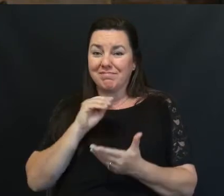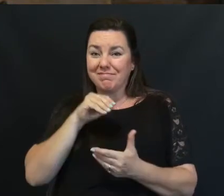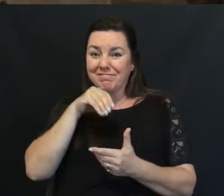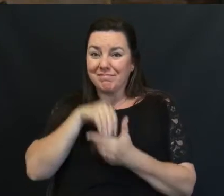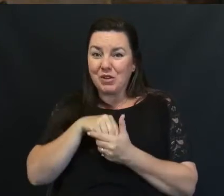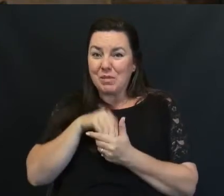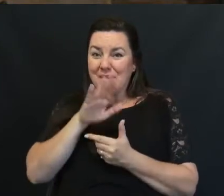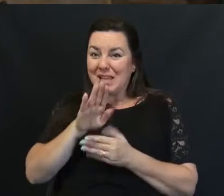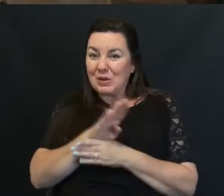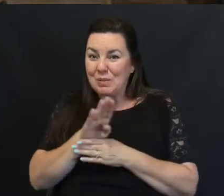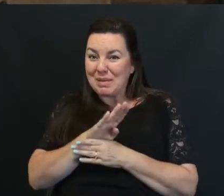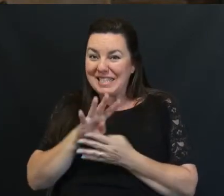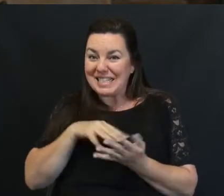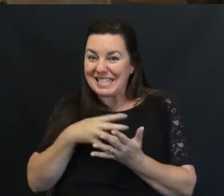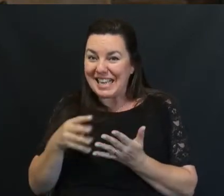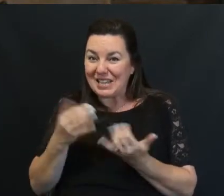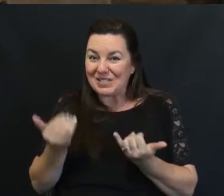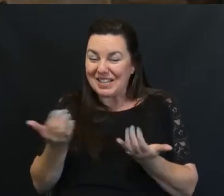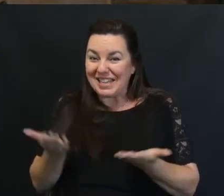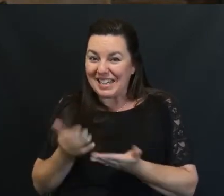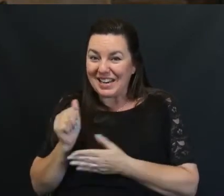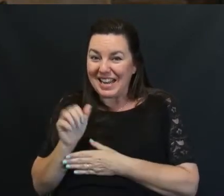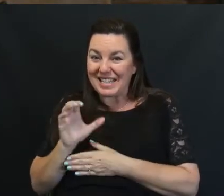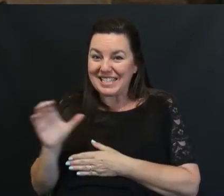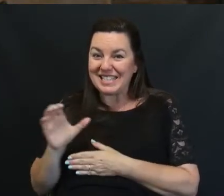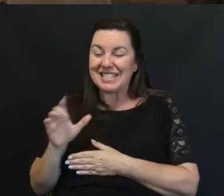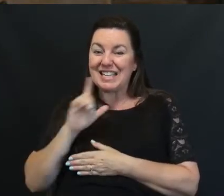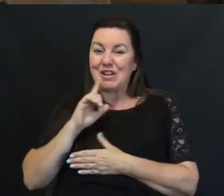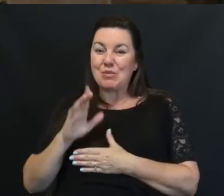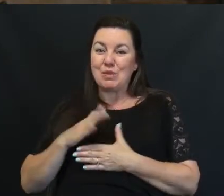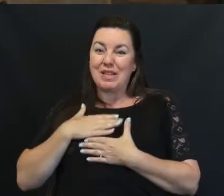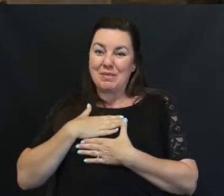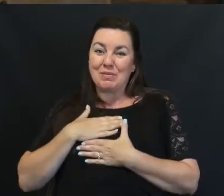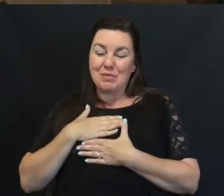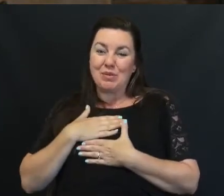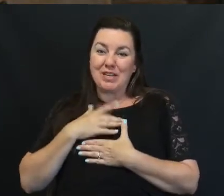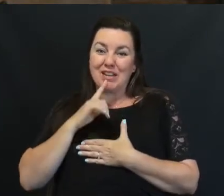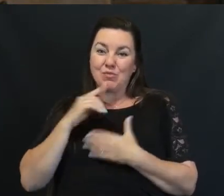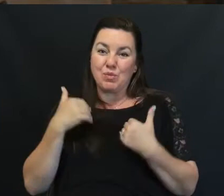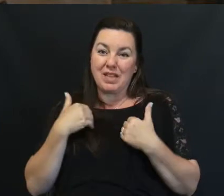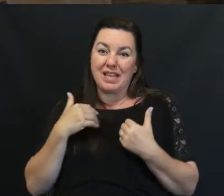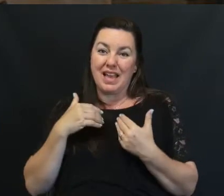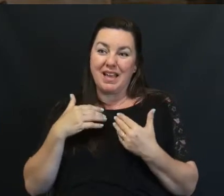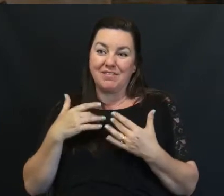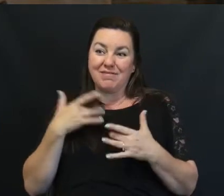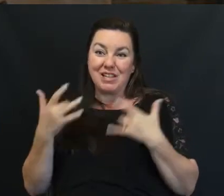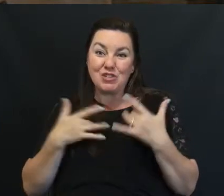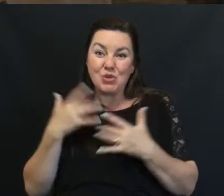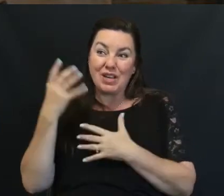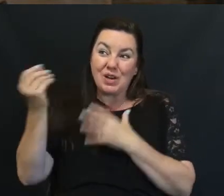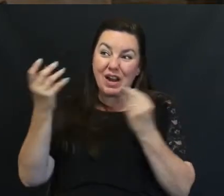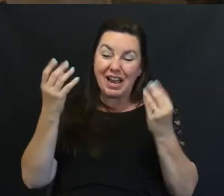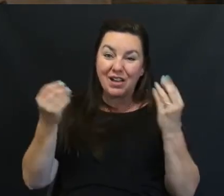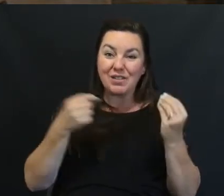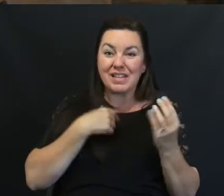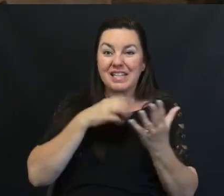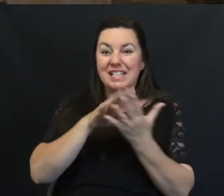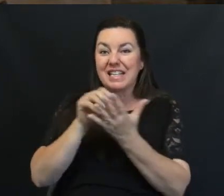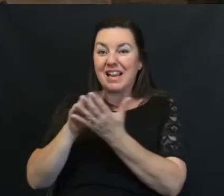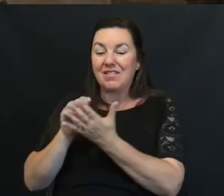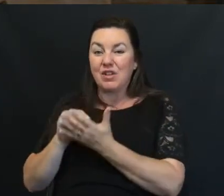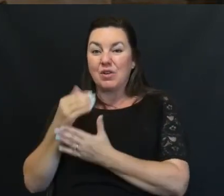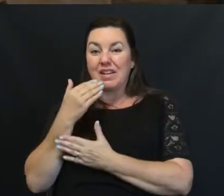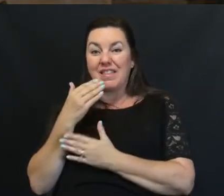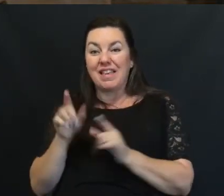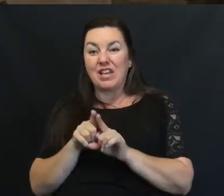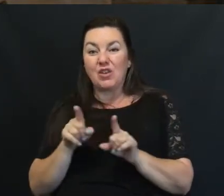busy Schedule at ACC I really appreciate it I really have enjoyed Our outings And have learned From them Thank